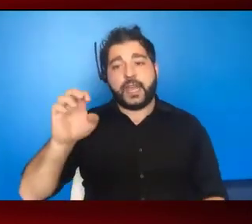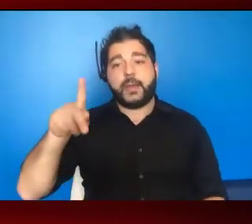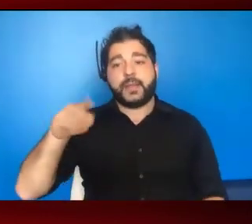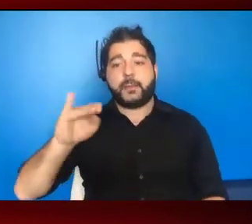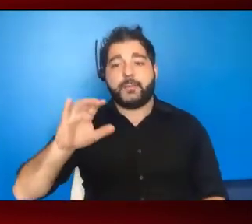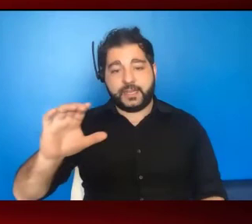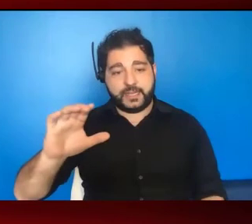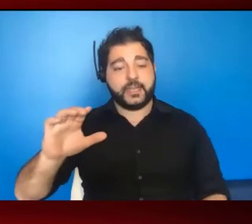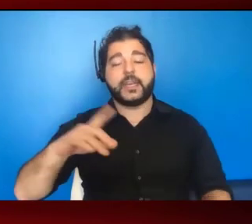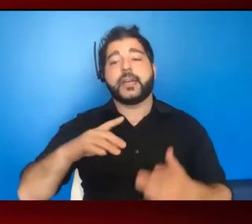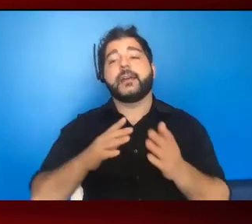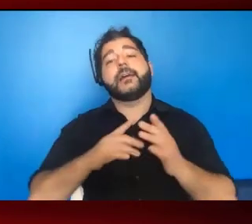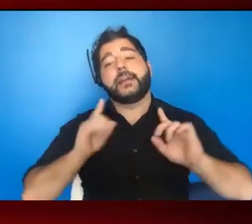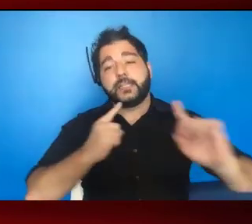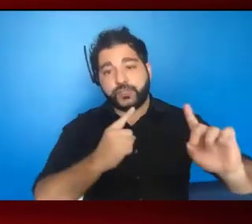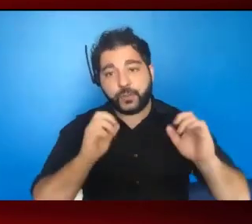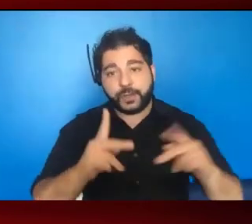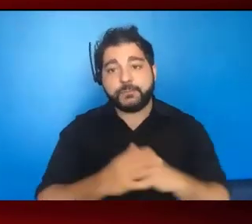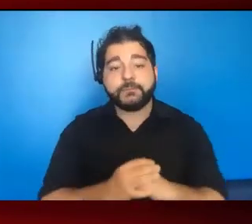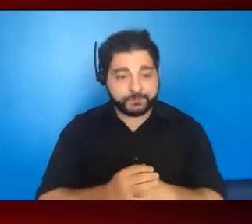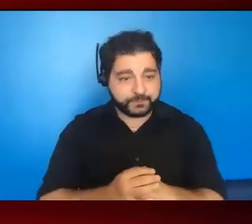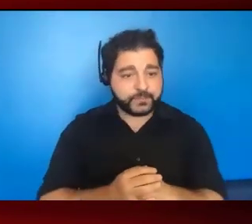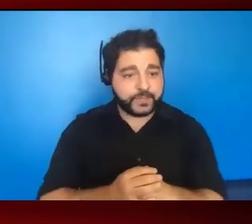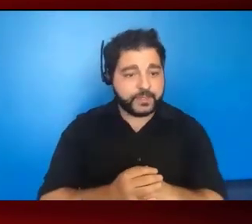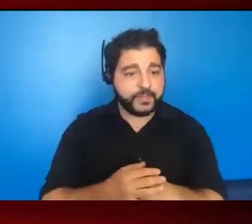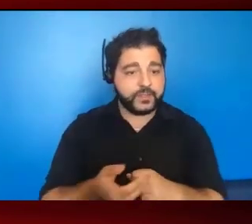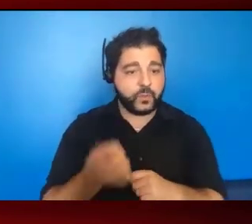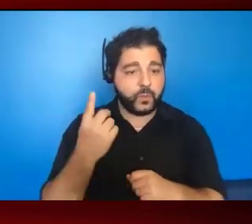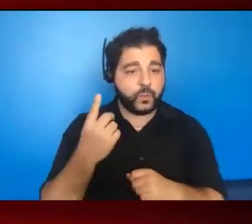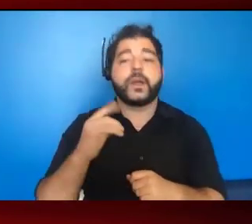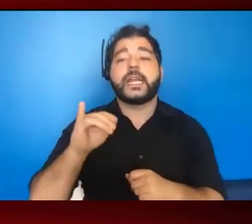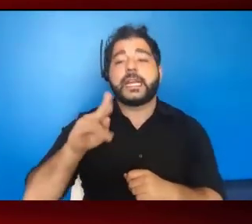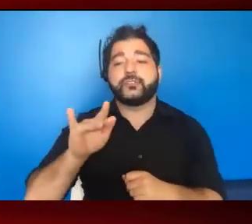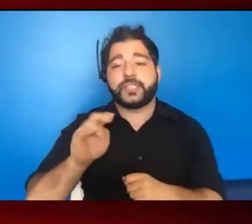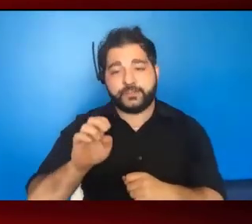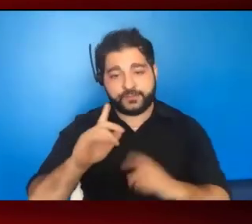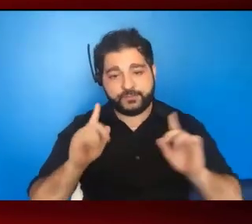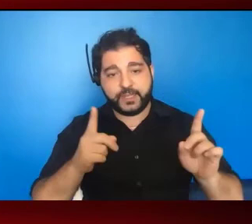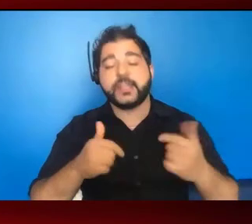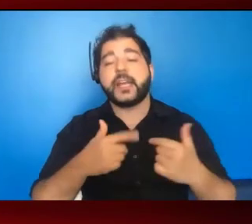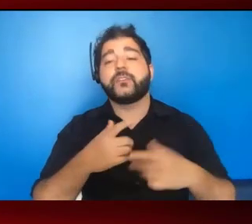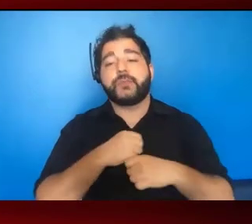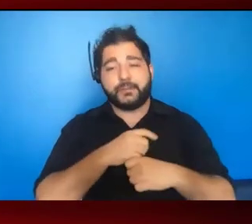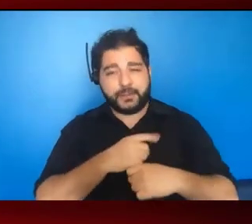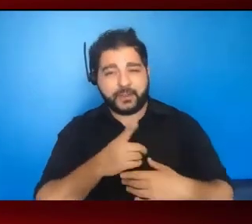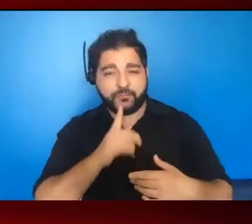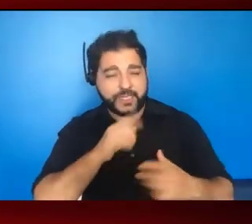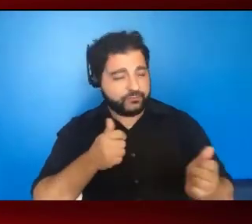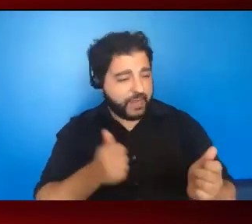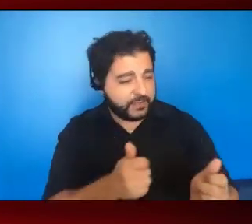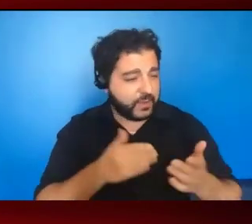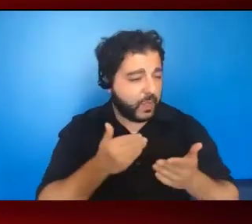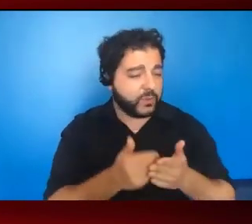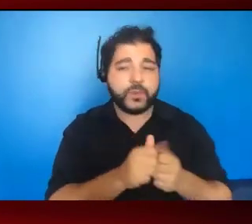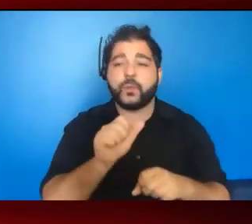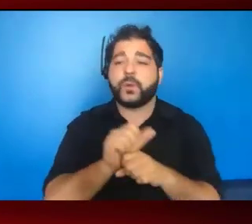So I'll remind you that this is a single initiative, but the work that is generated from there really tracks very closely to the